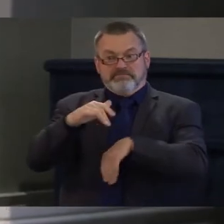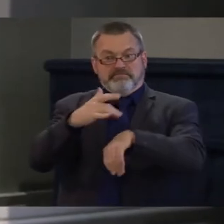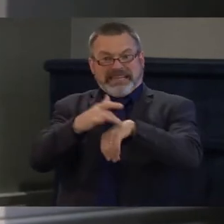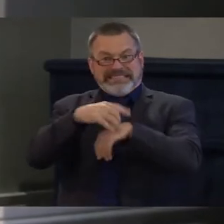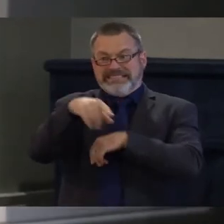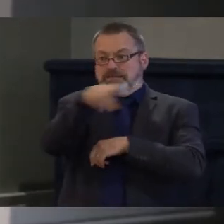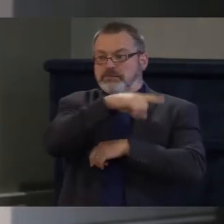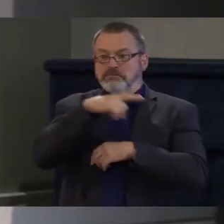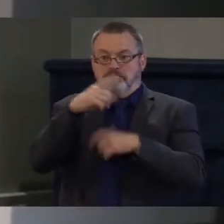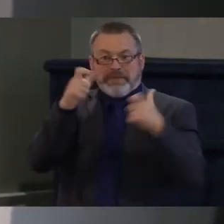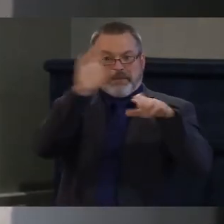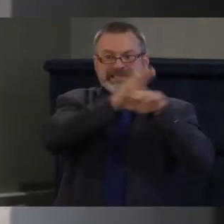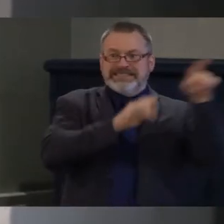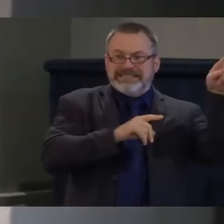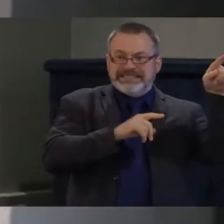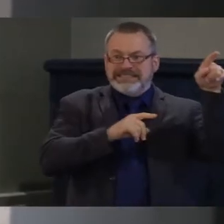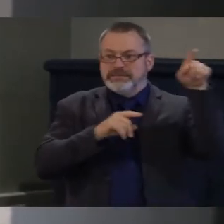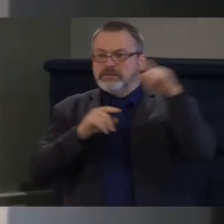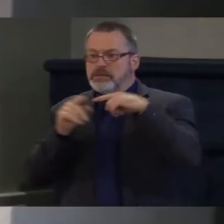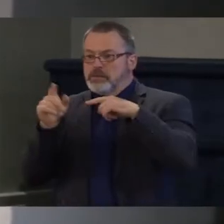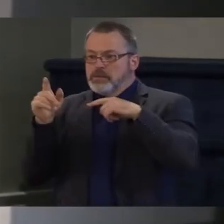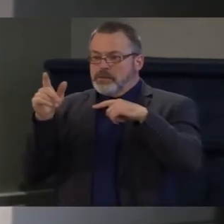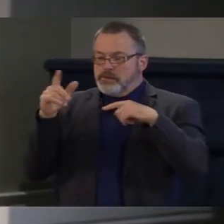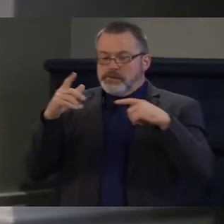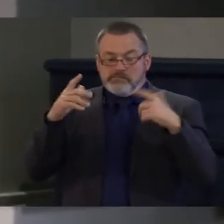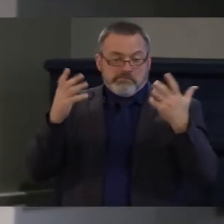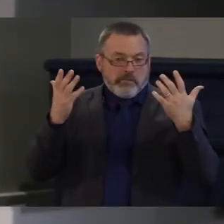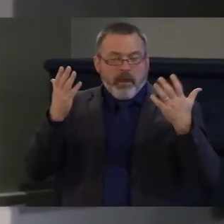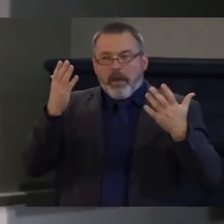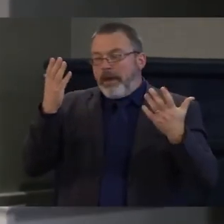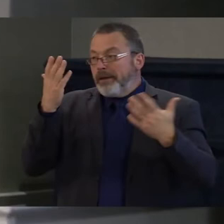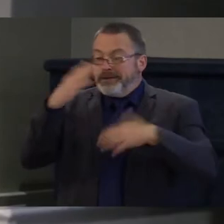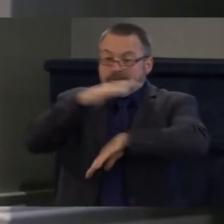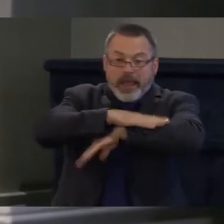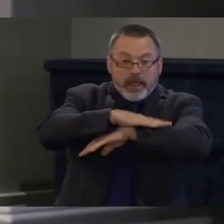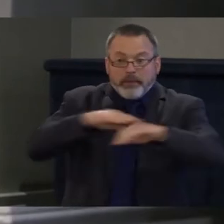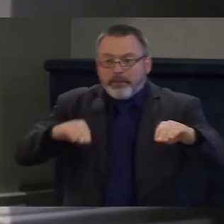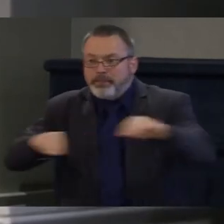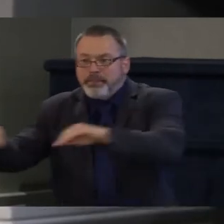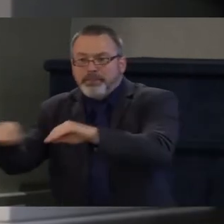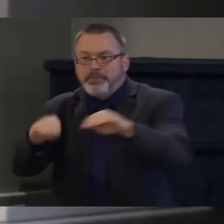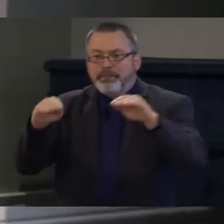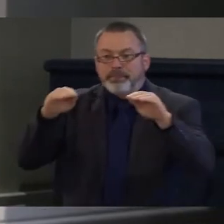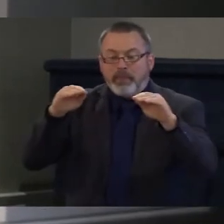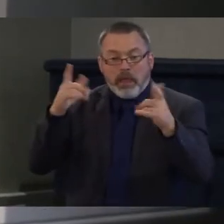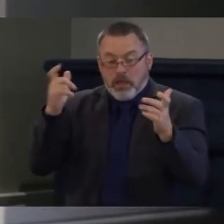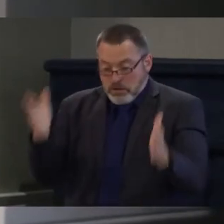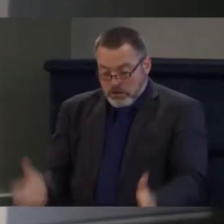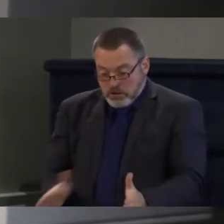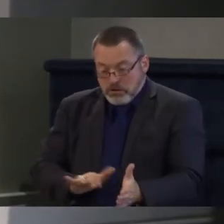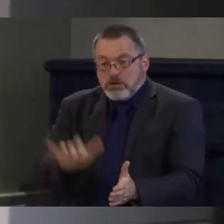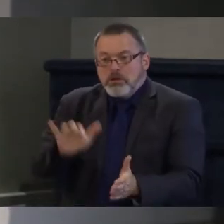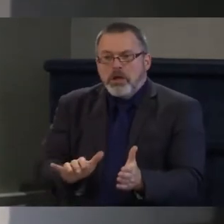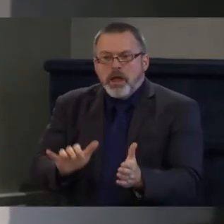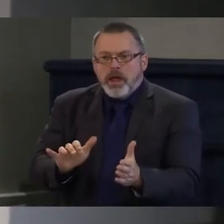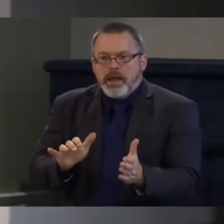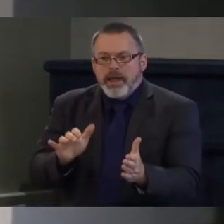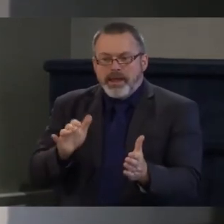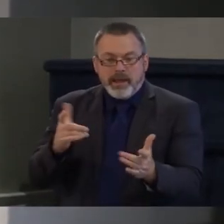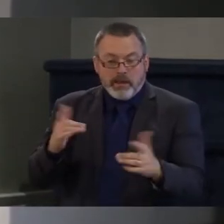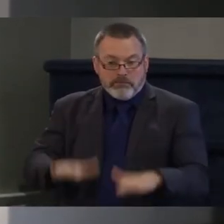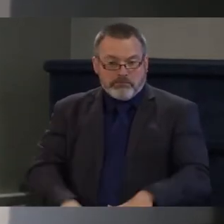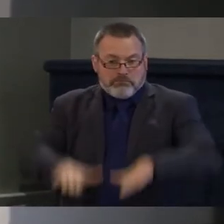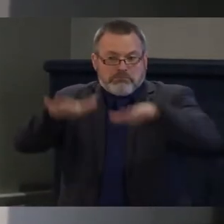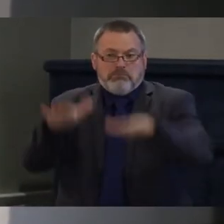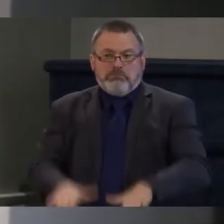ramps. It means tables or desks or cash registers that are at the right height so that anyone can access them.